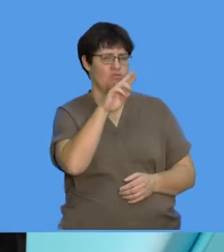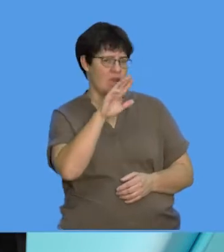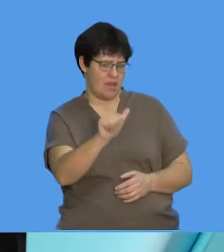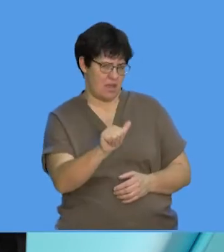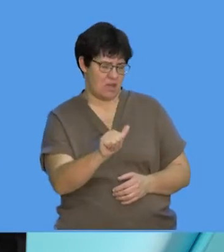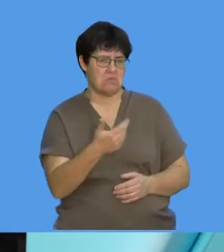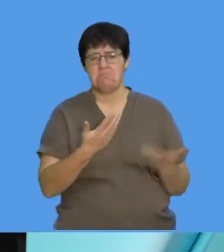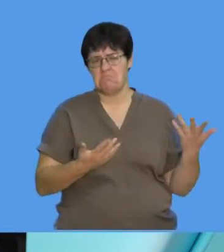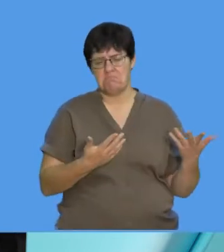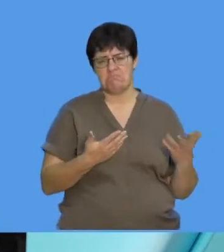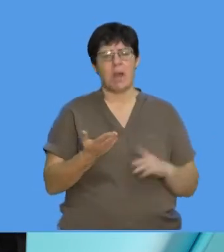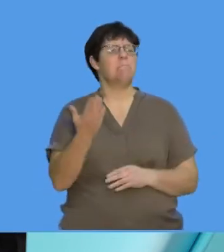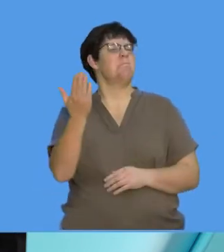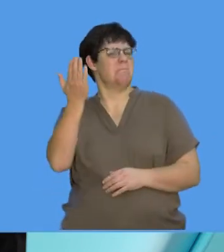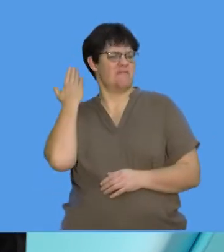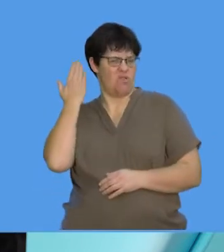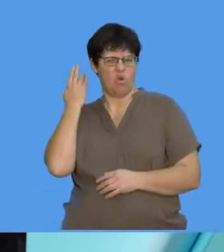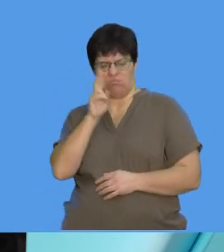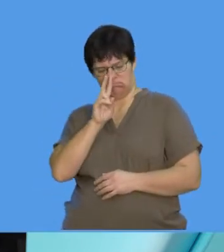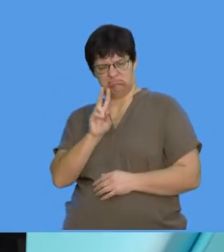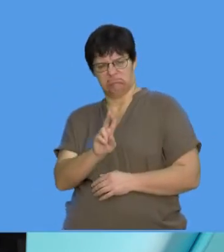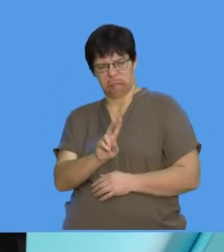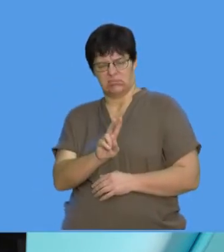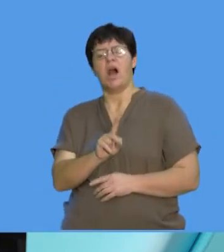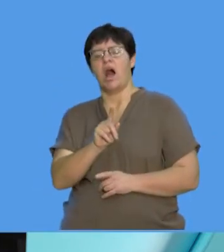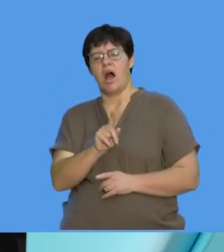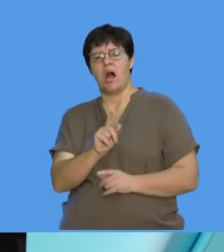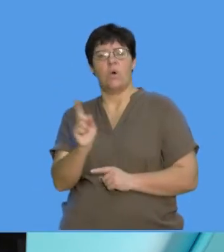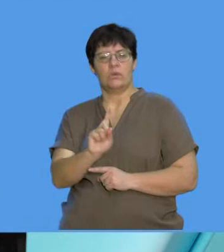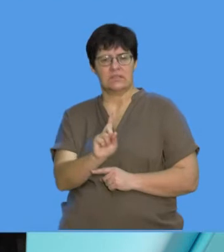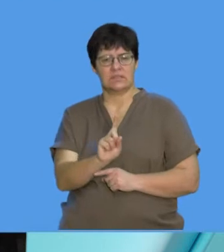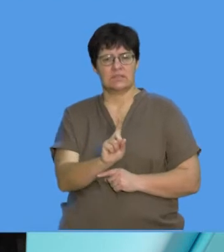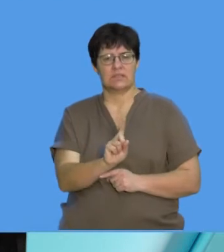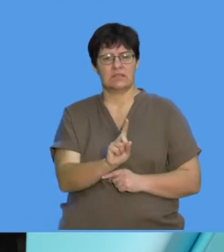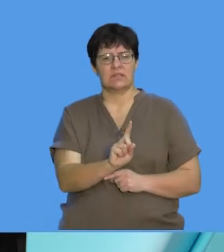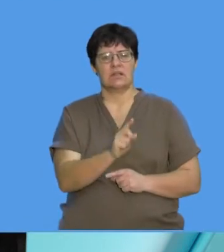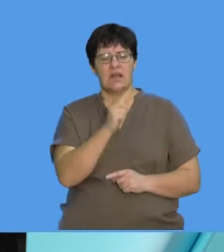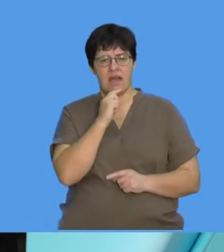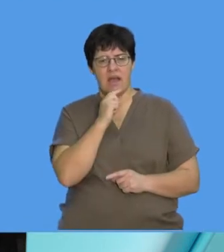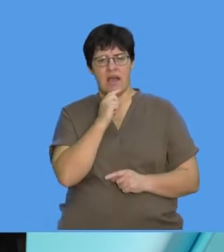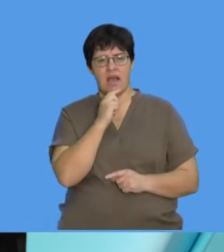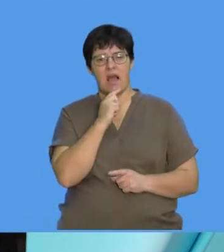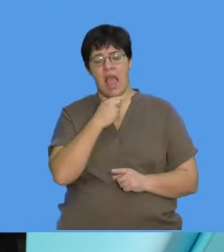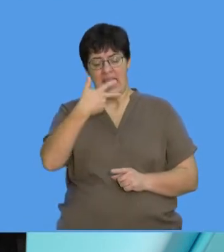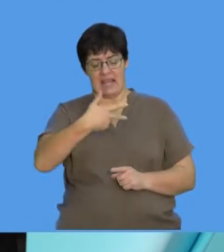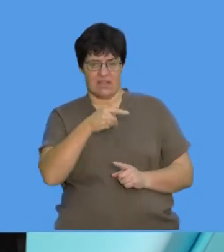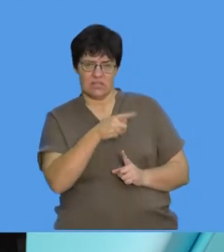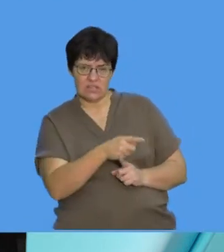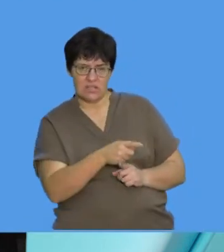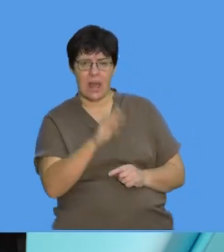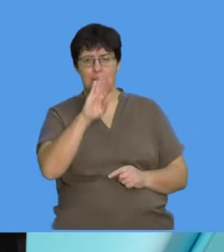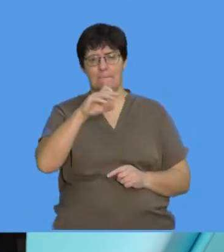maybe in previous models, you might have looked at the section called the classification and